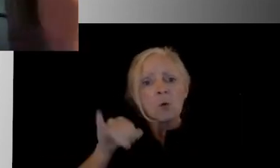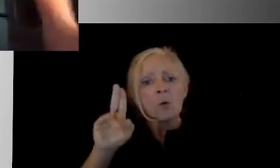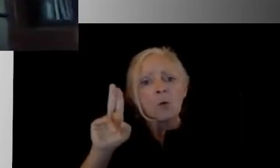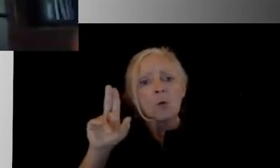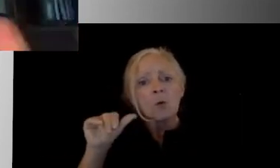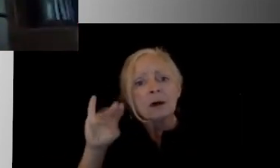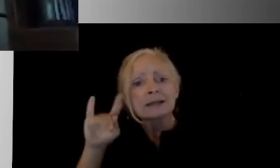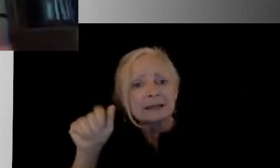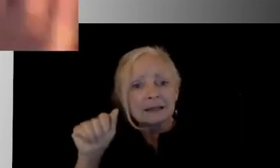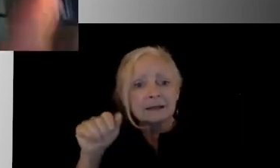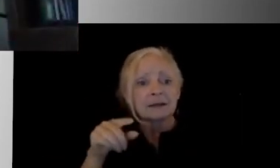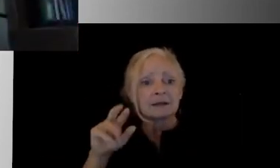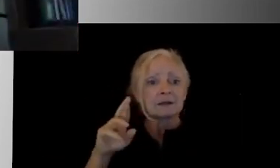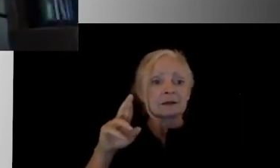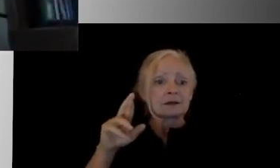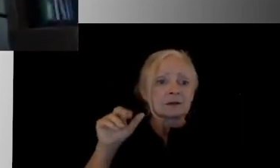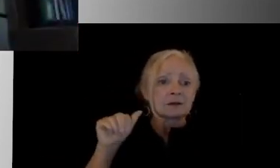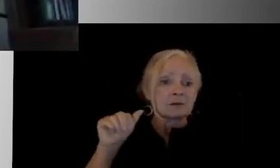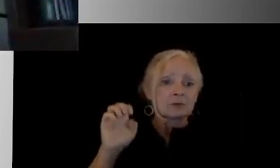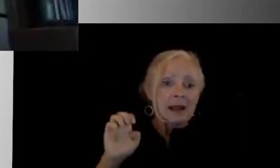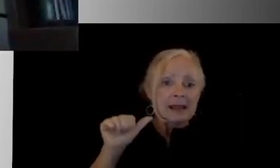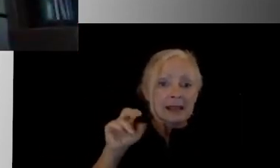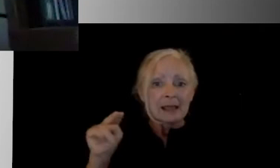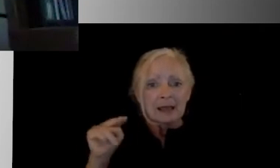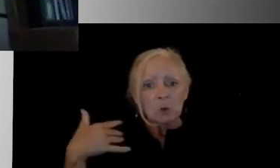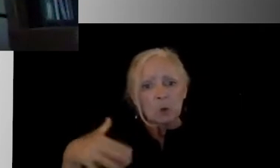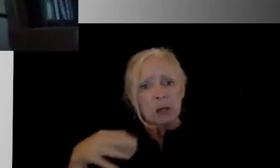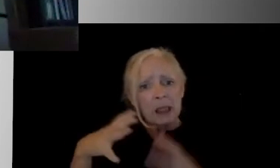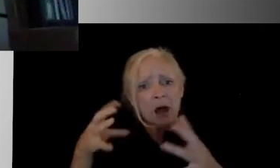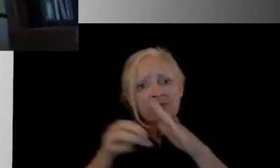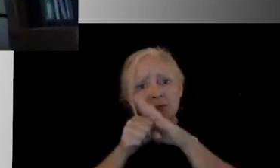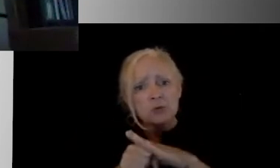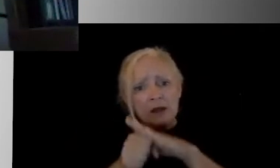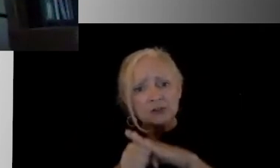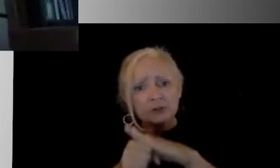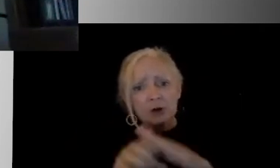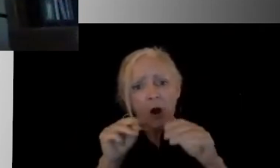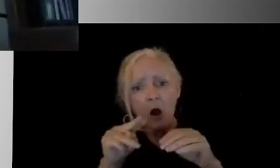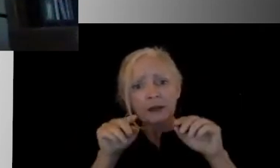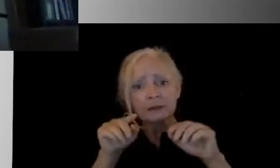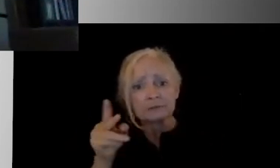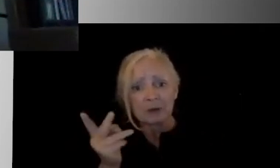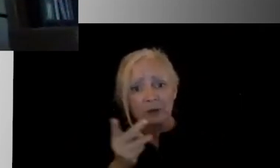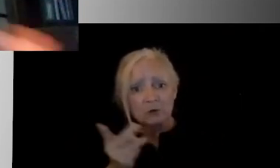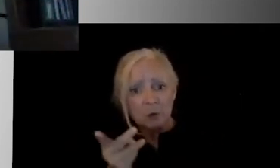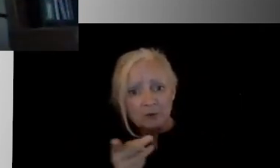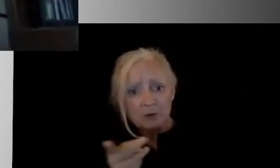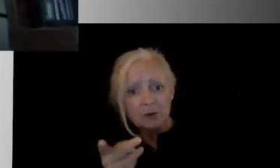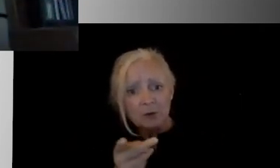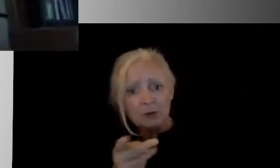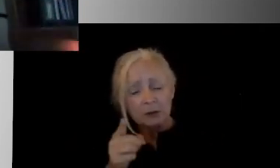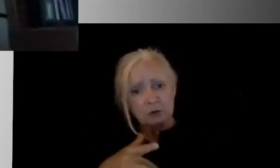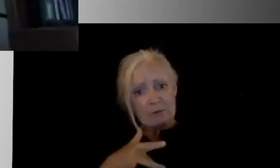you know, there's a lot of pressure that's on, you know, you, even though it's out of your control, um, to be in school teaching. Um, do you feel